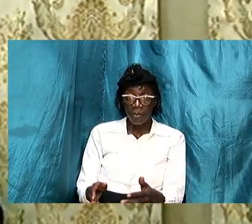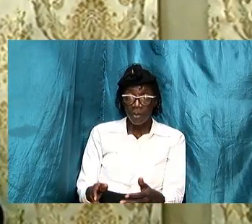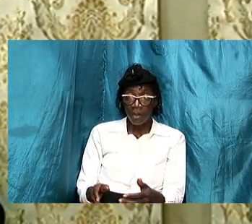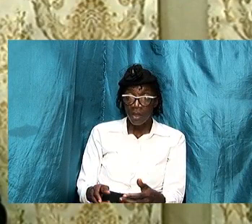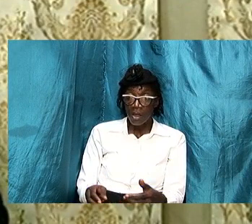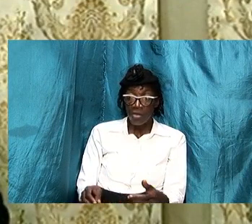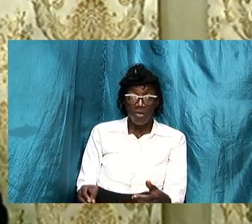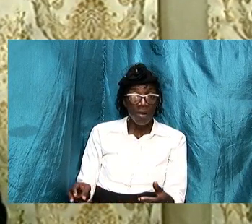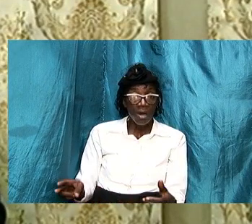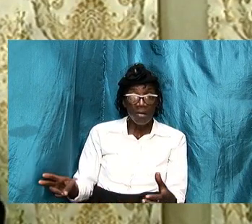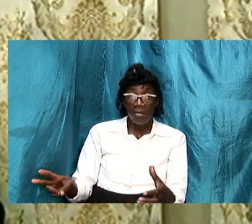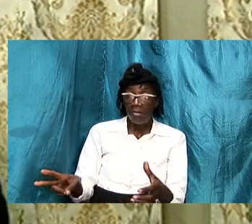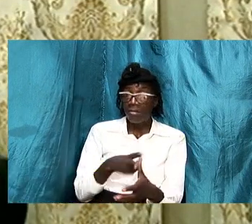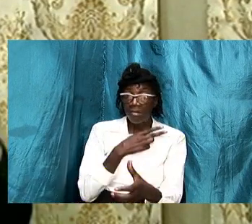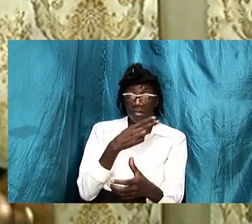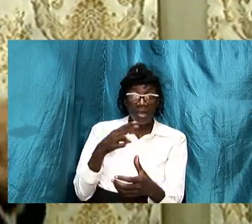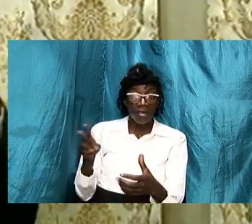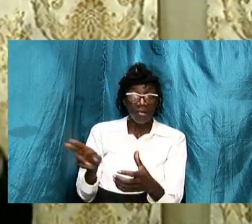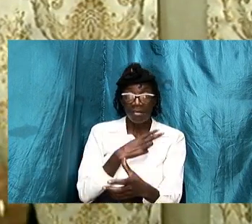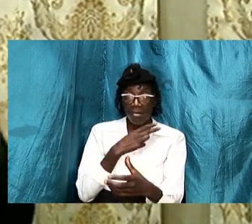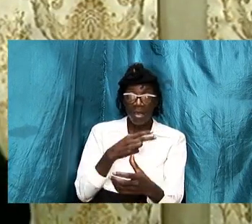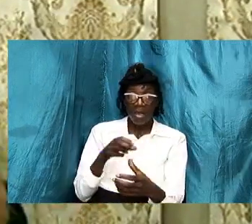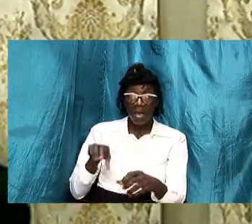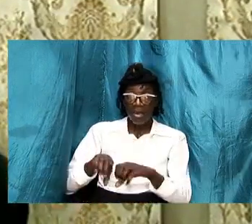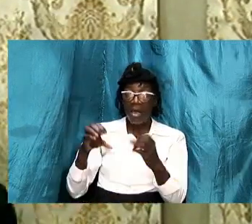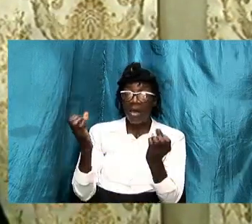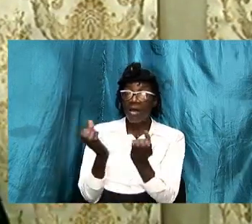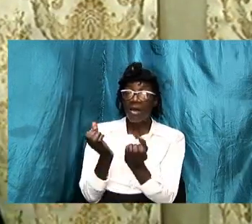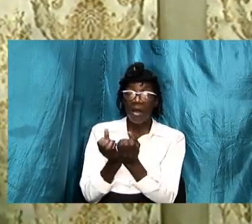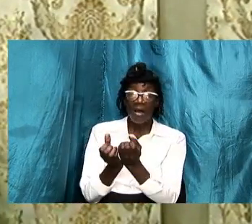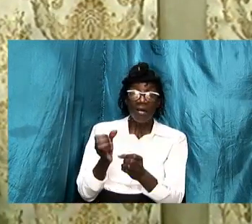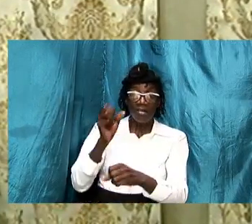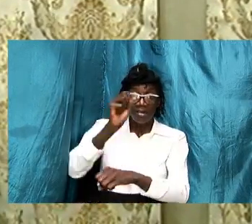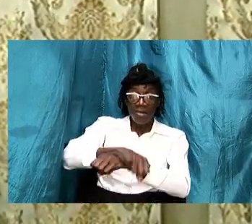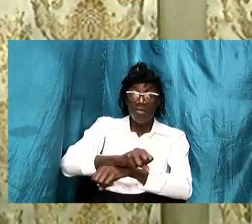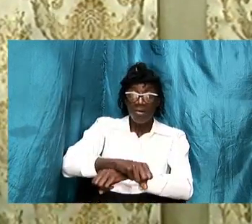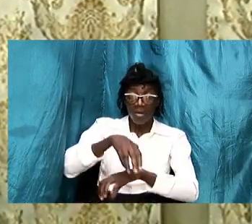-class citizens at your home that is not so